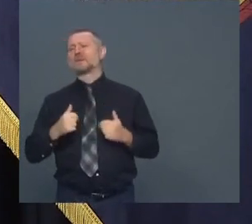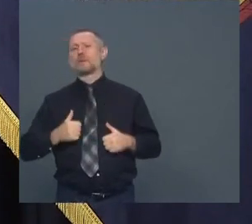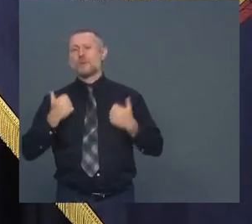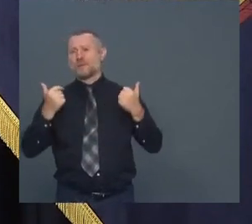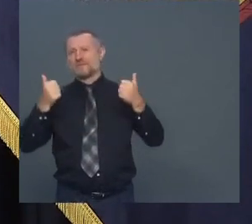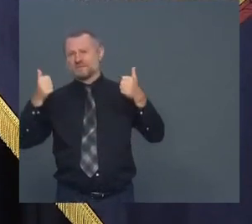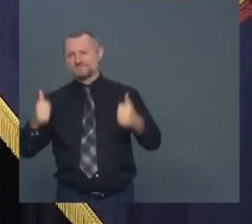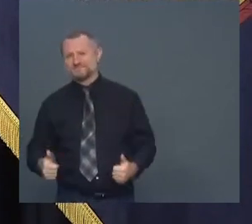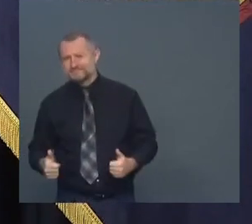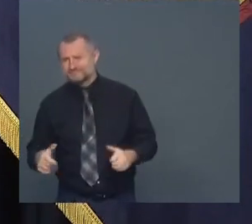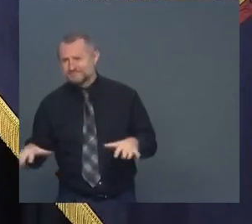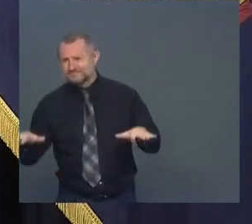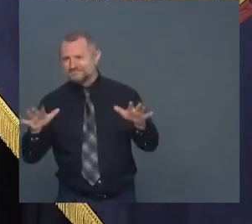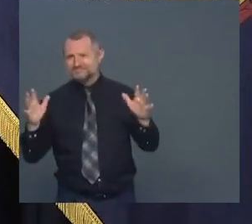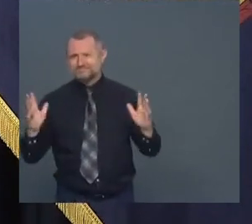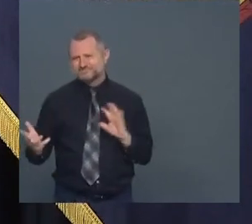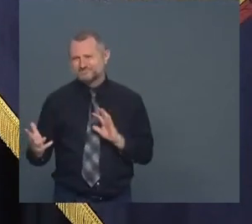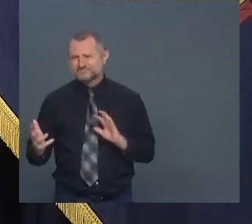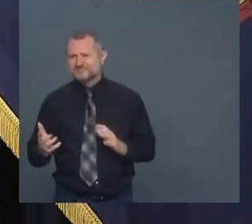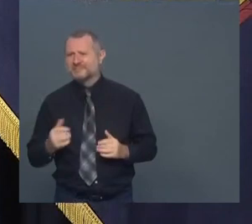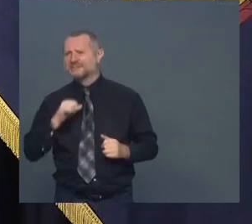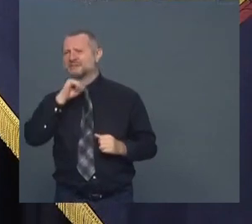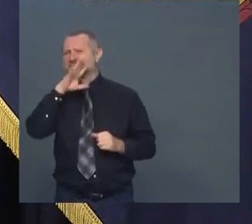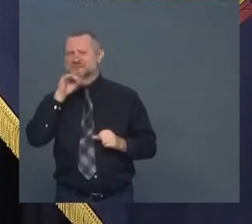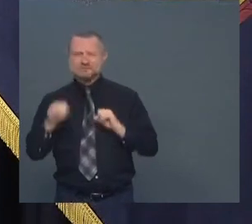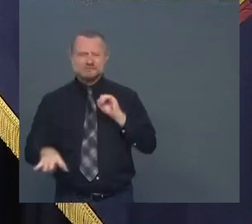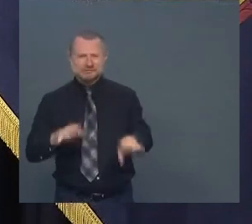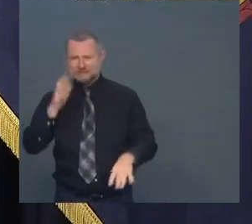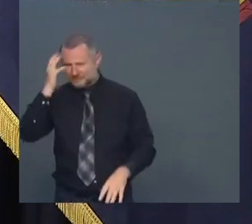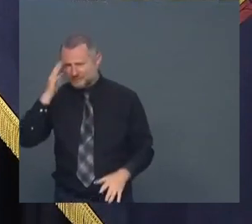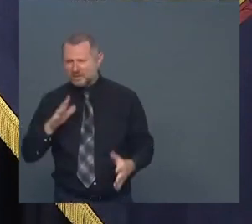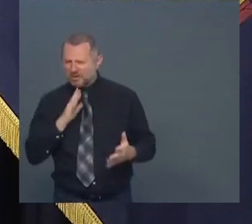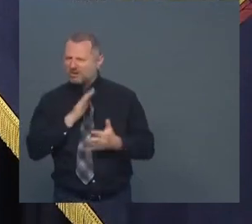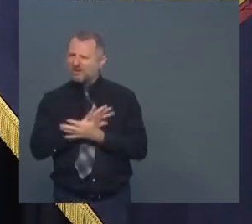The cleanliness. It's all of this together. Okay.